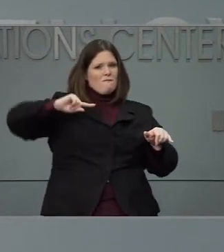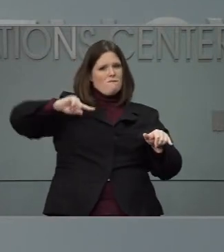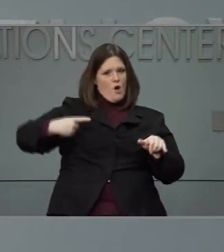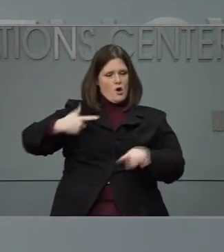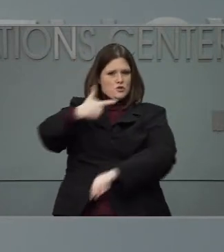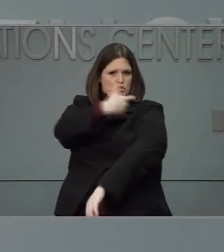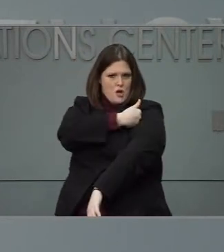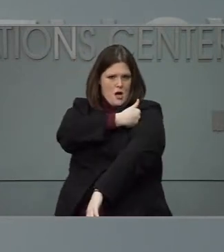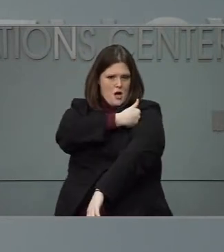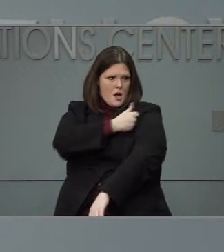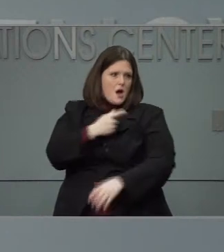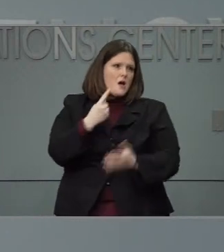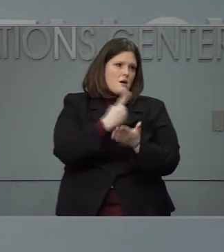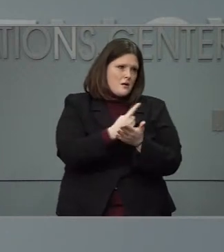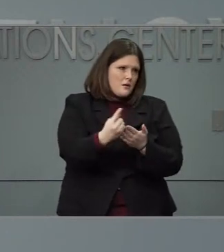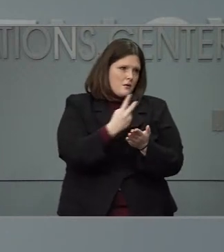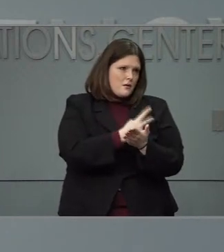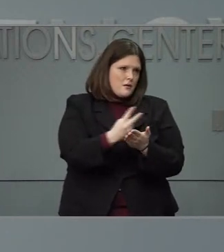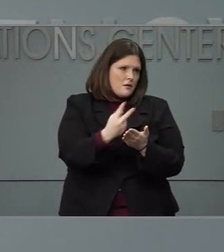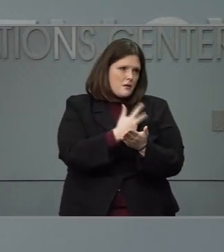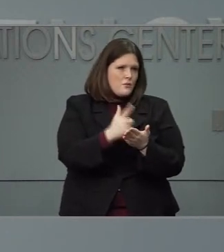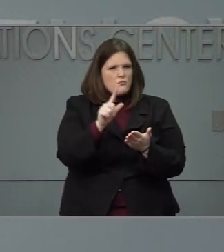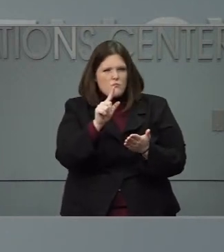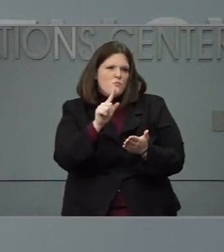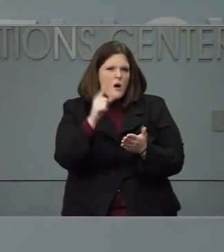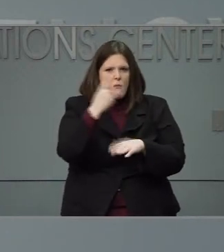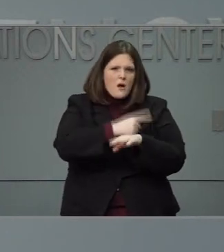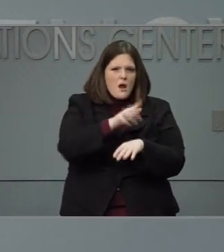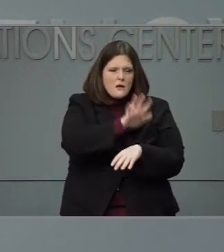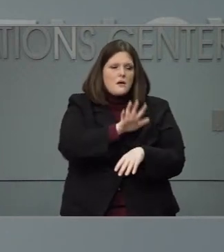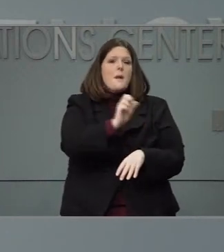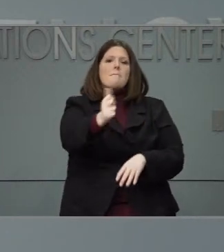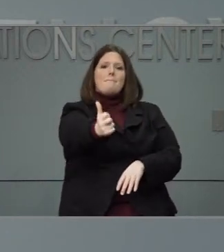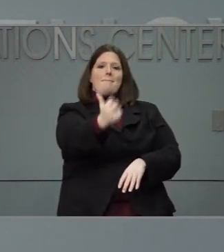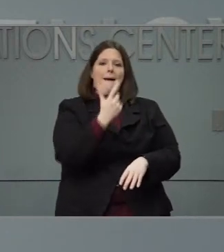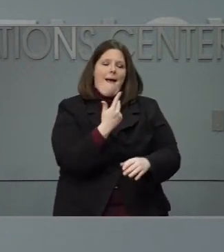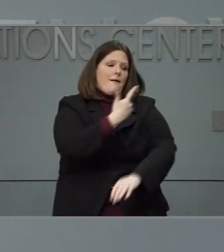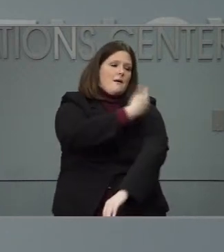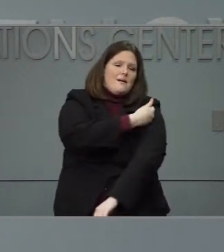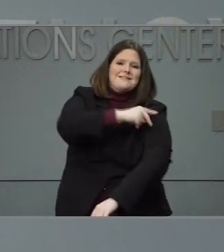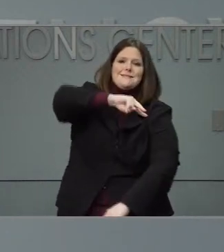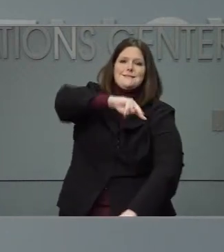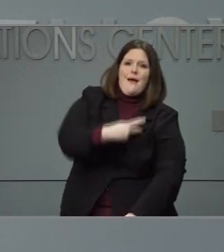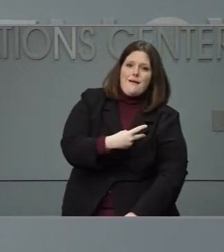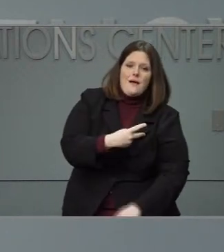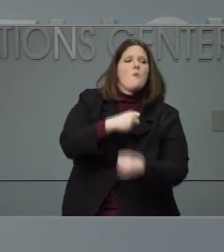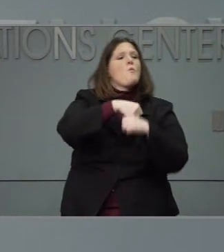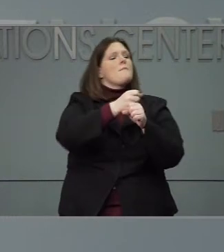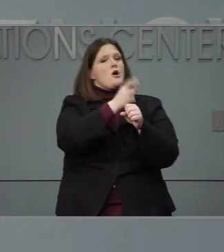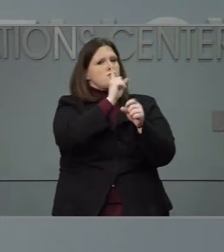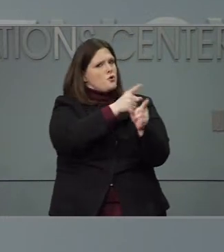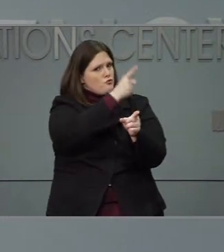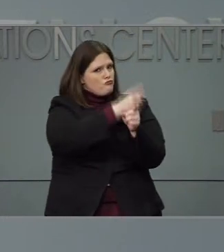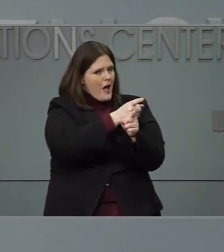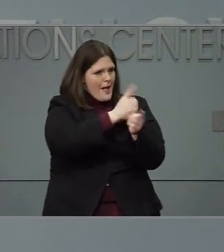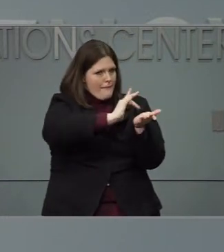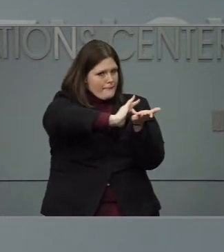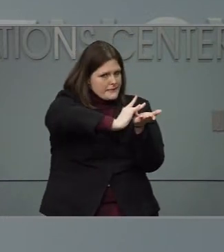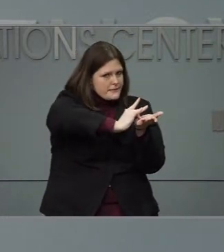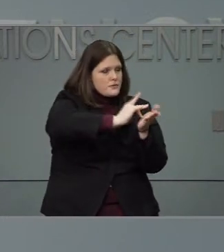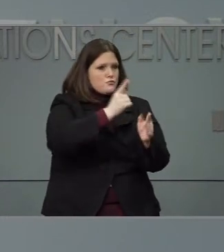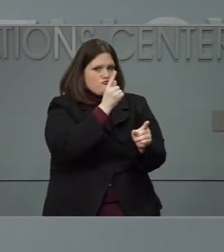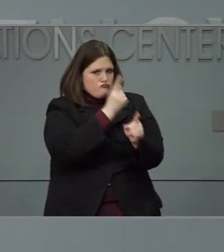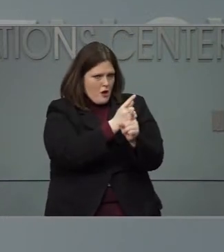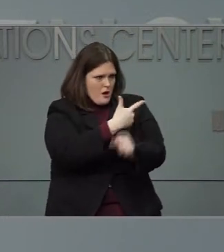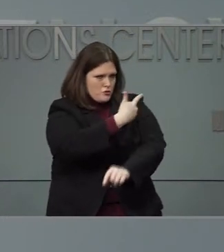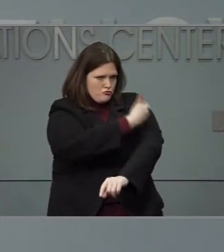take the time and the care to make sure that we are administering the first dose appropriately and making